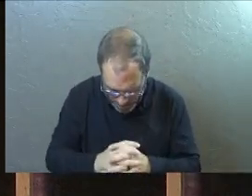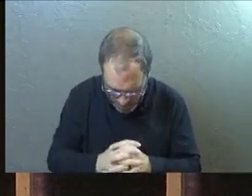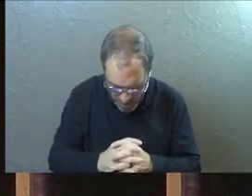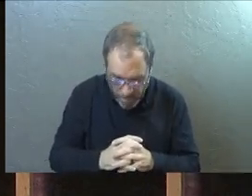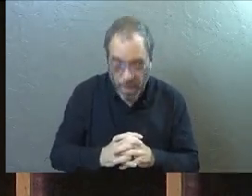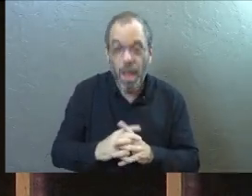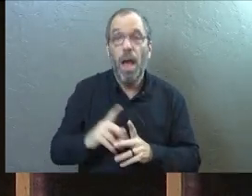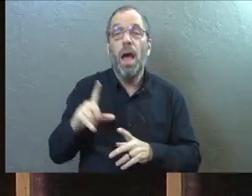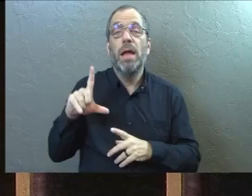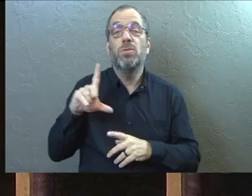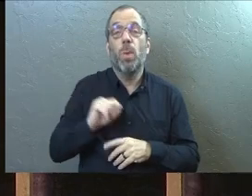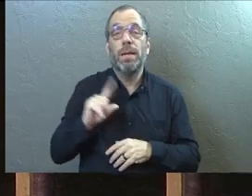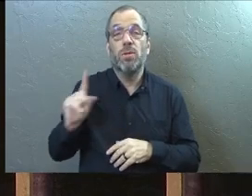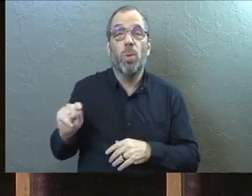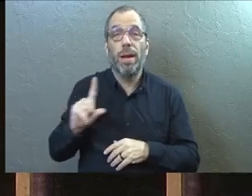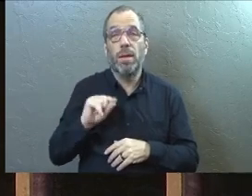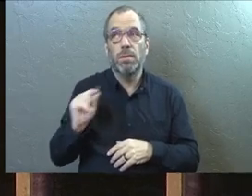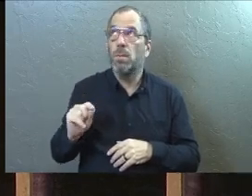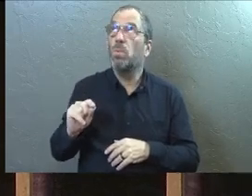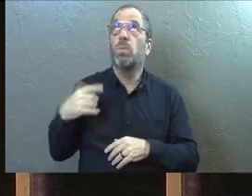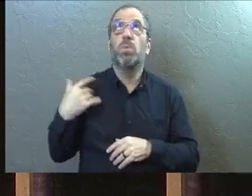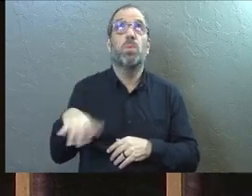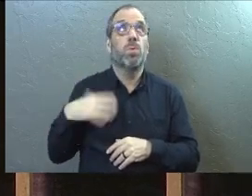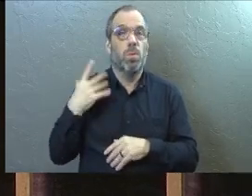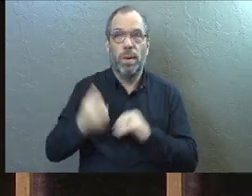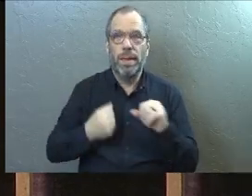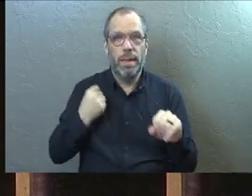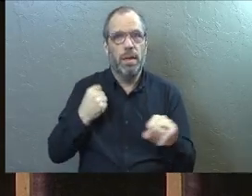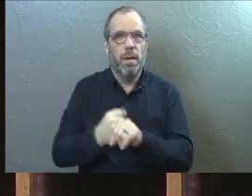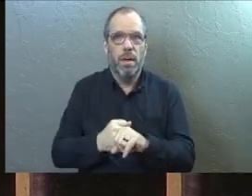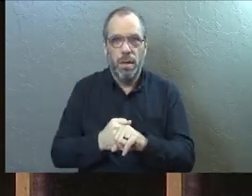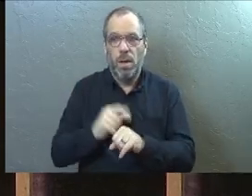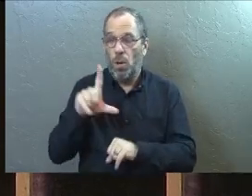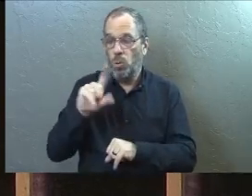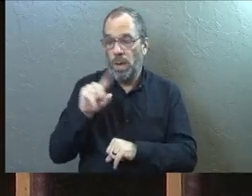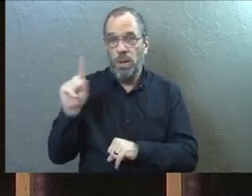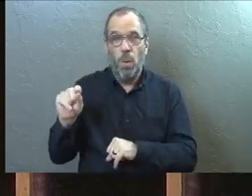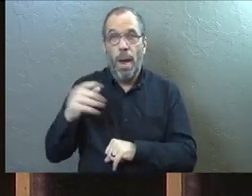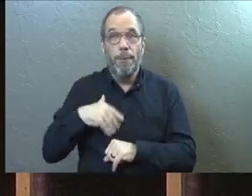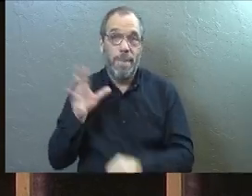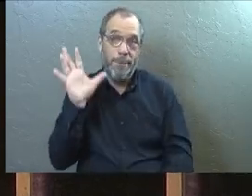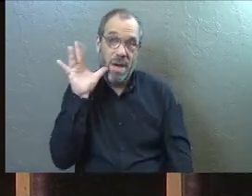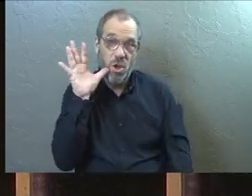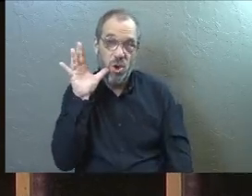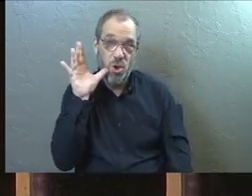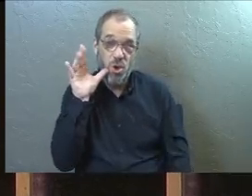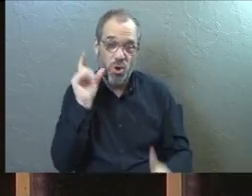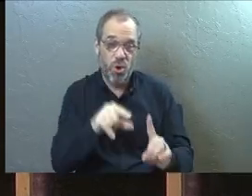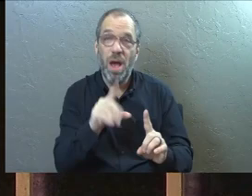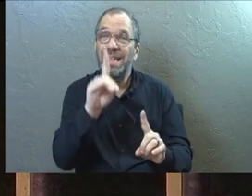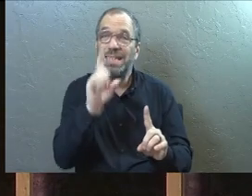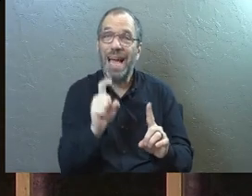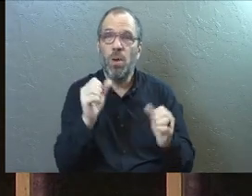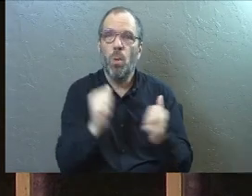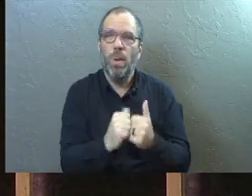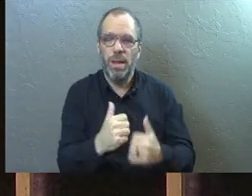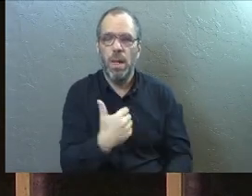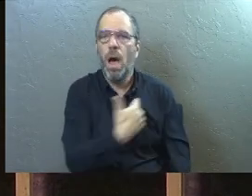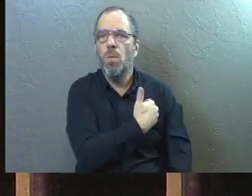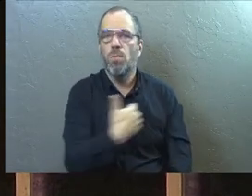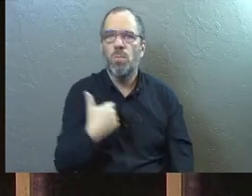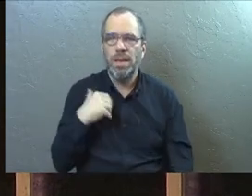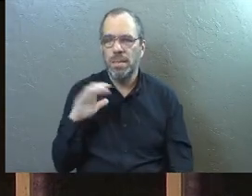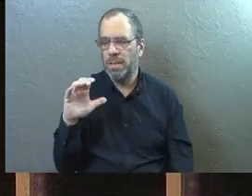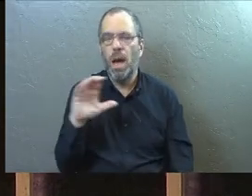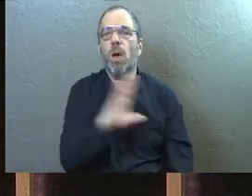In the year 2020, what a year, right? In the year 2020, my mom got diagnosed with breast cancer.